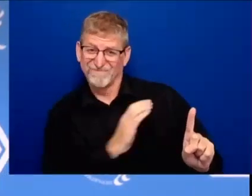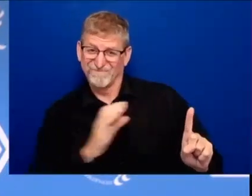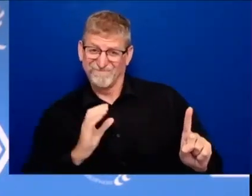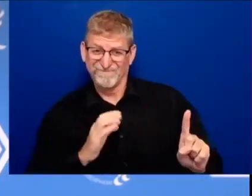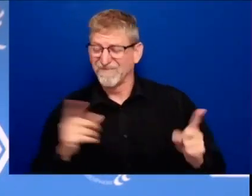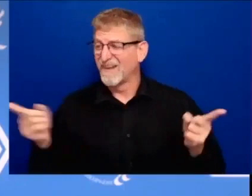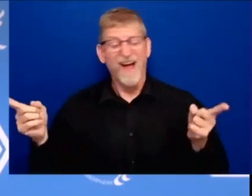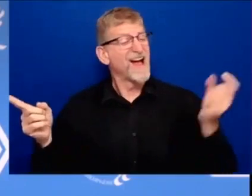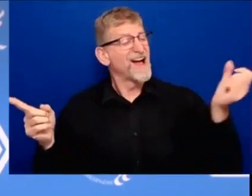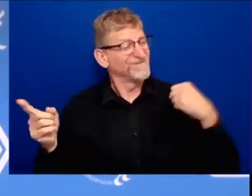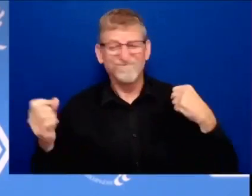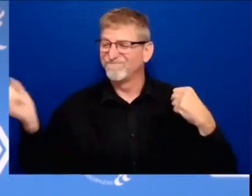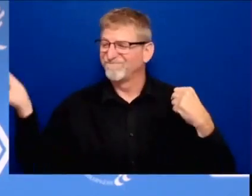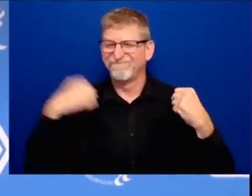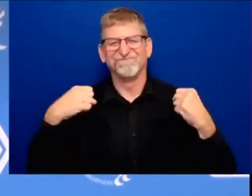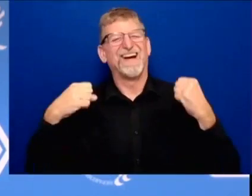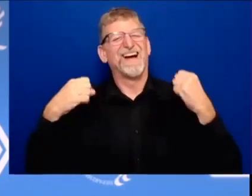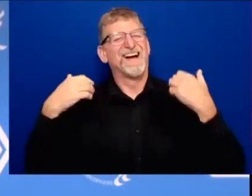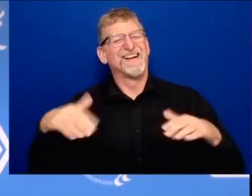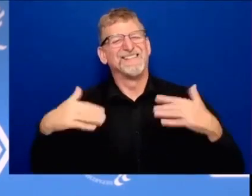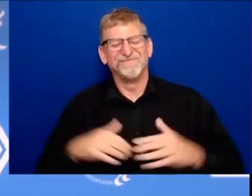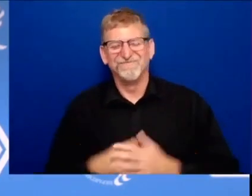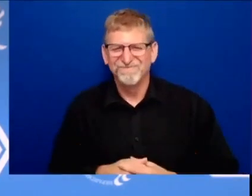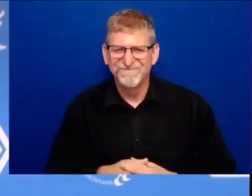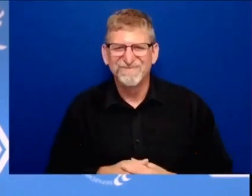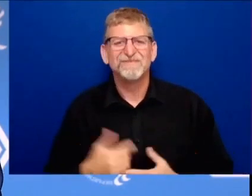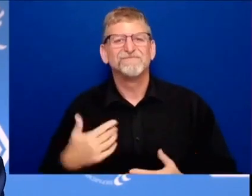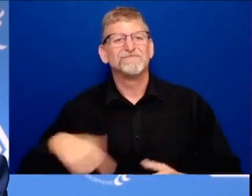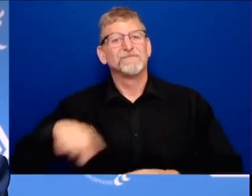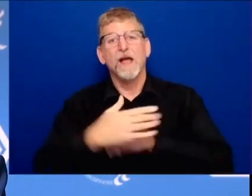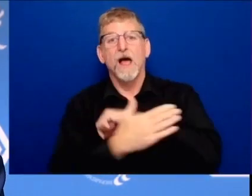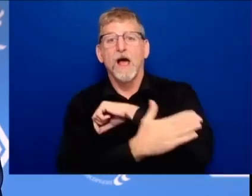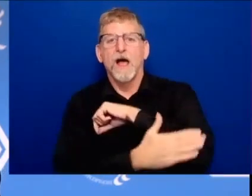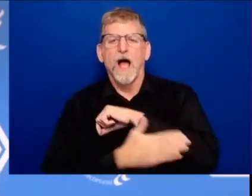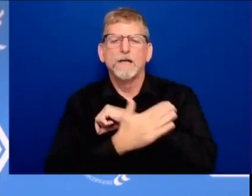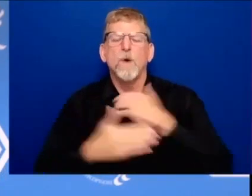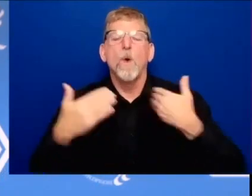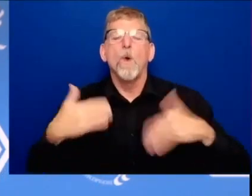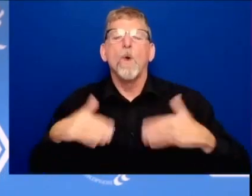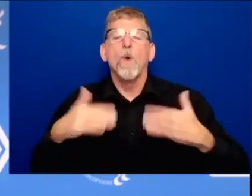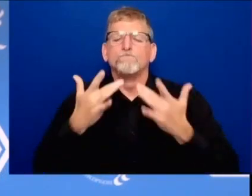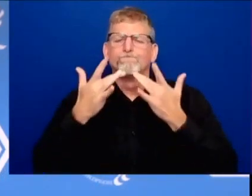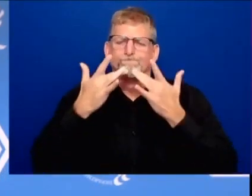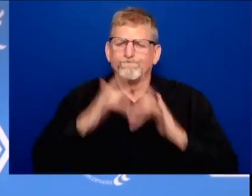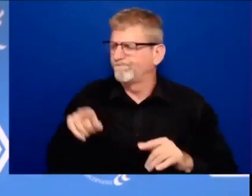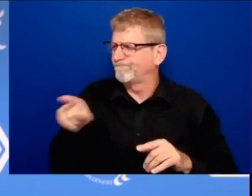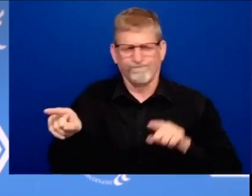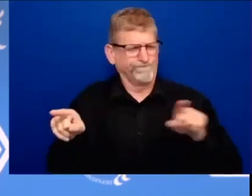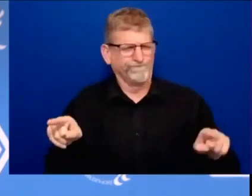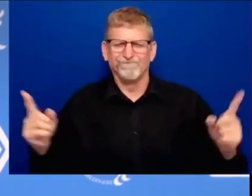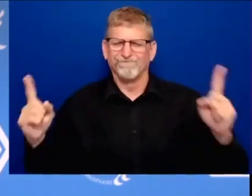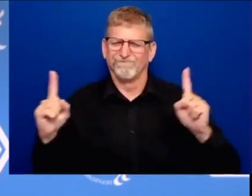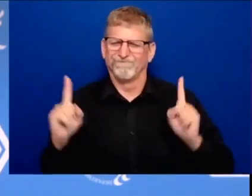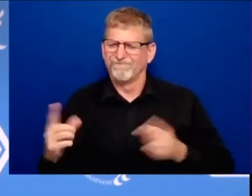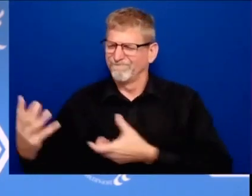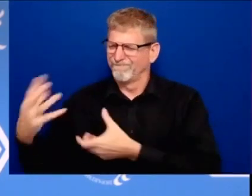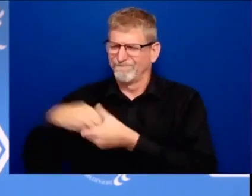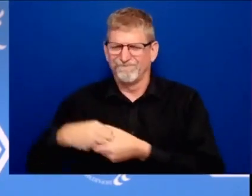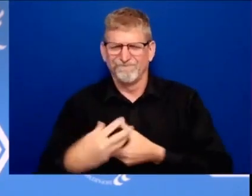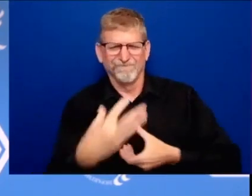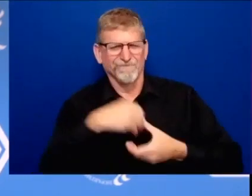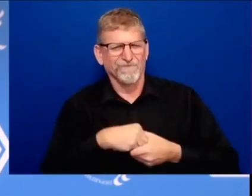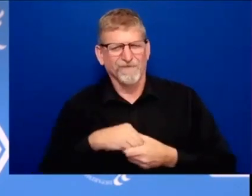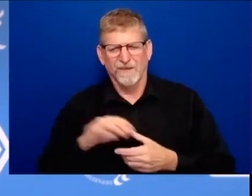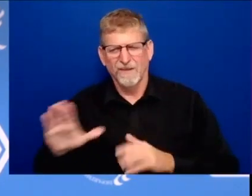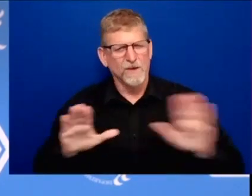is fortunate to have both of you in these critical roles and that goes for the world-class doctors scientists researchers